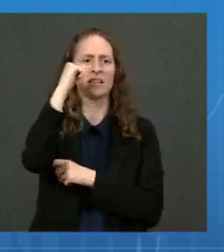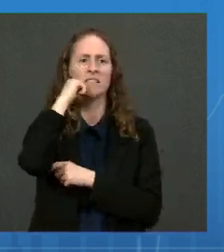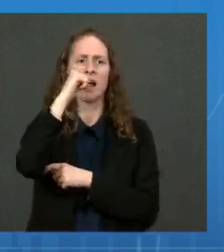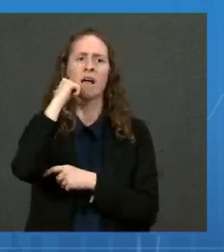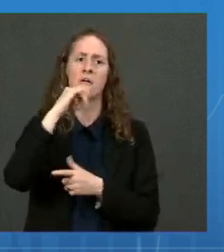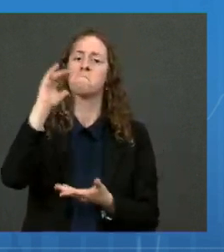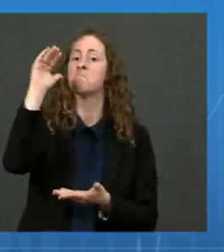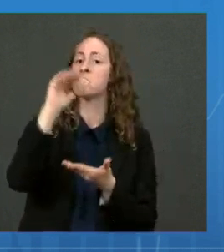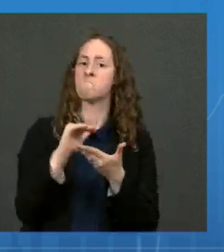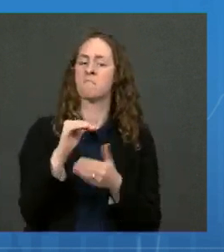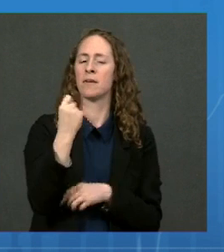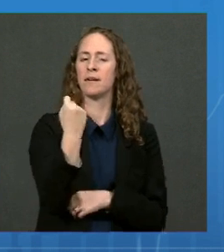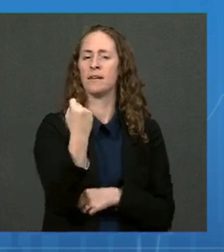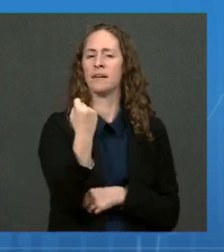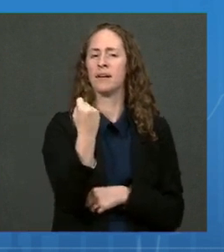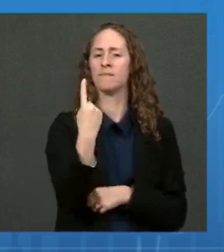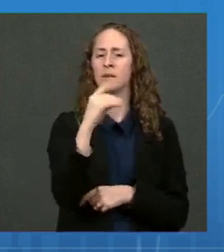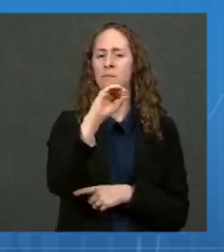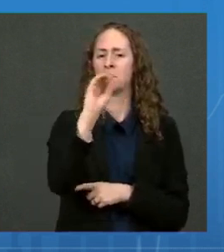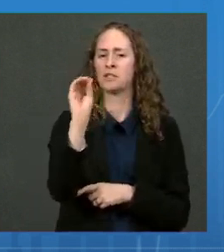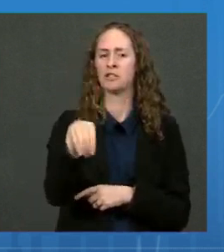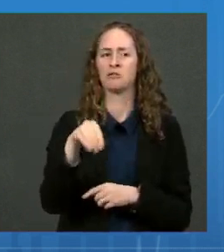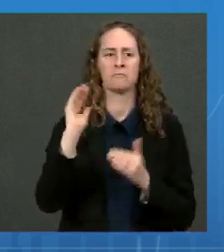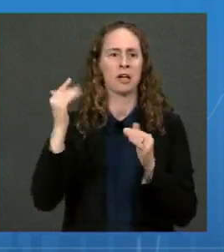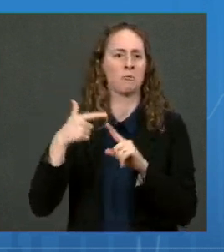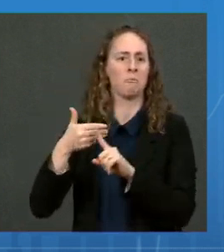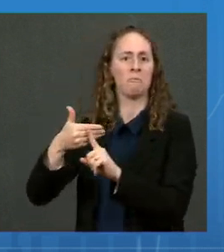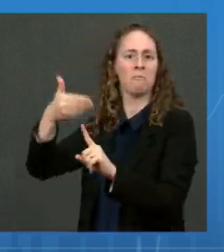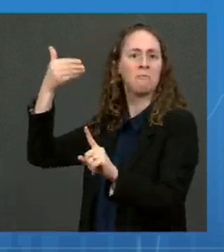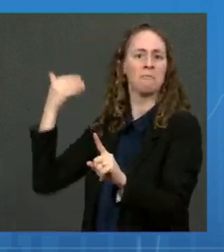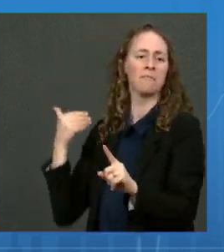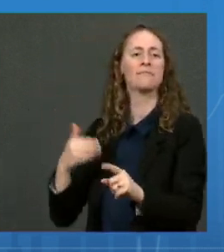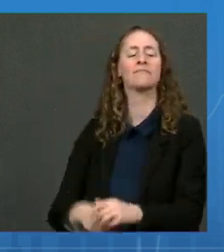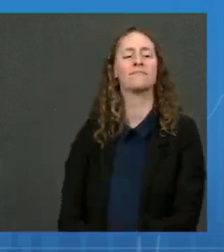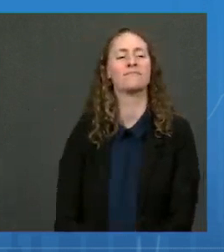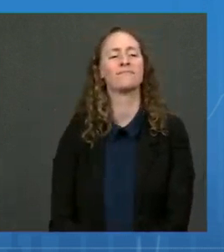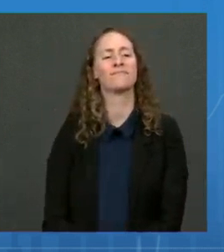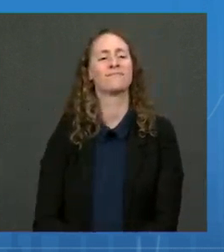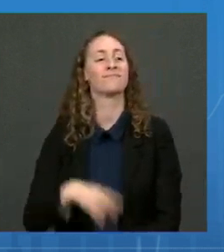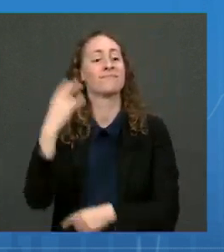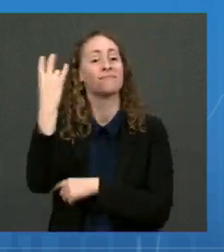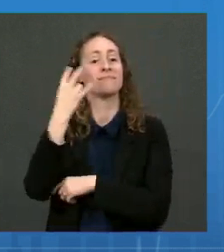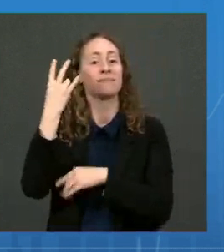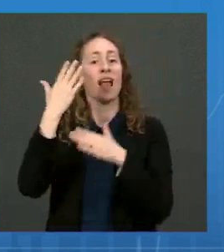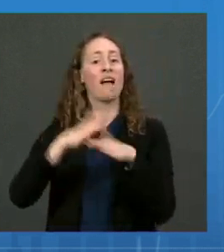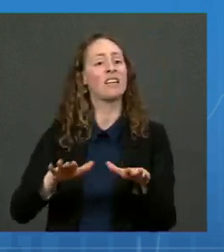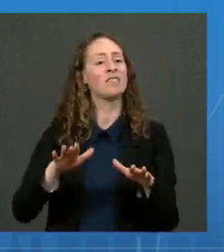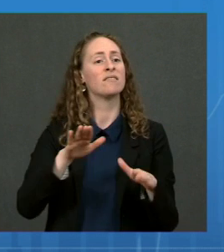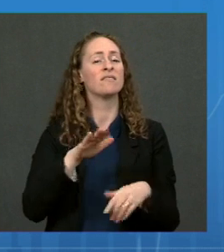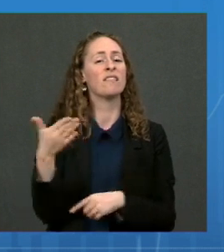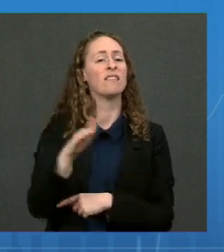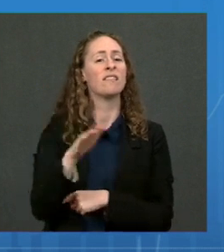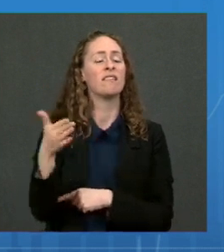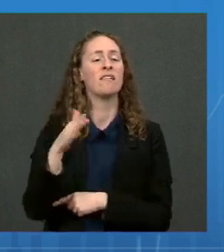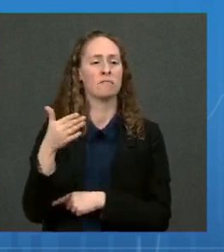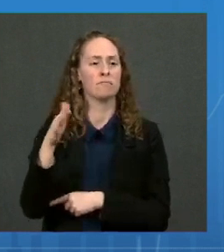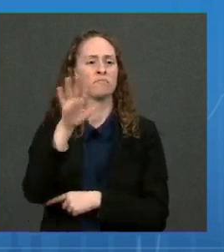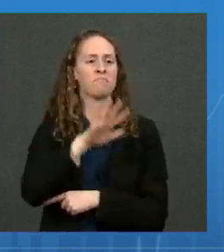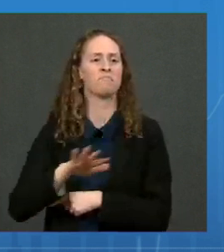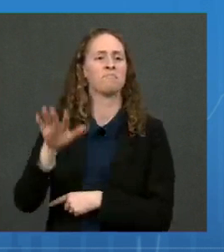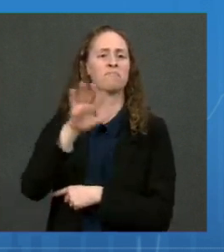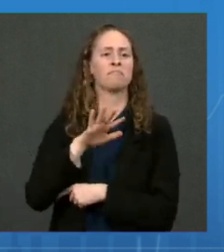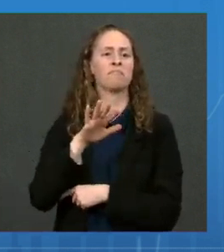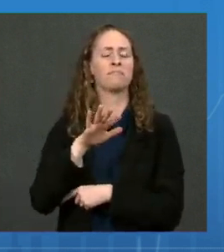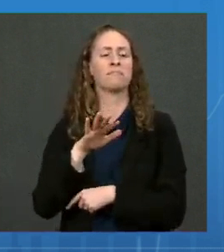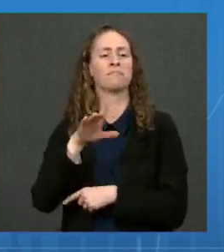% from the previous week. And seven-day average daily deaths last week was about 1,400 per day. A decrease